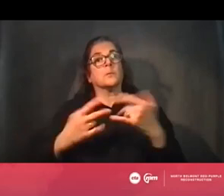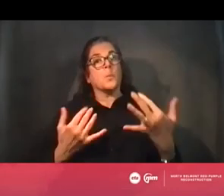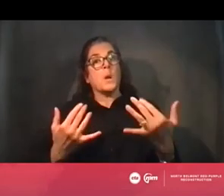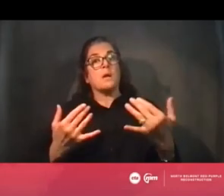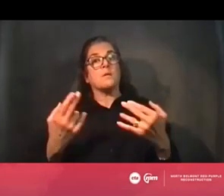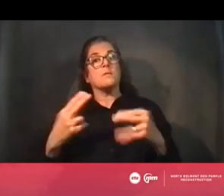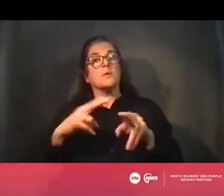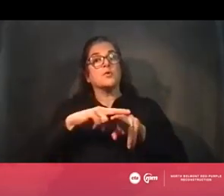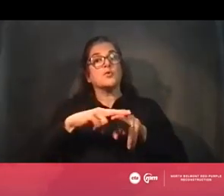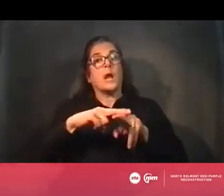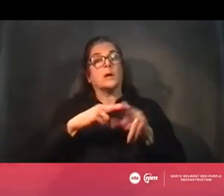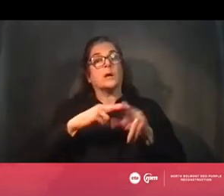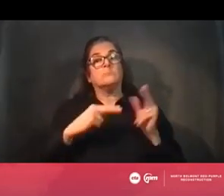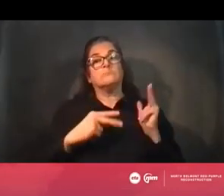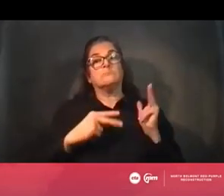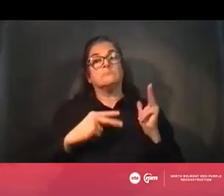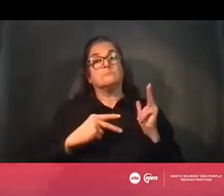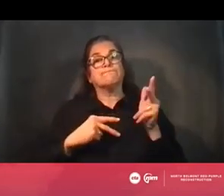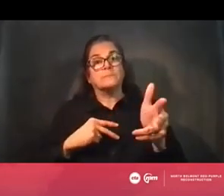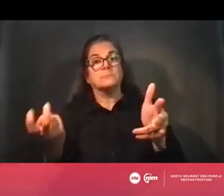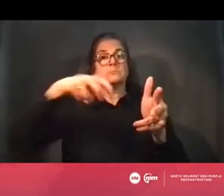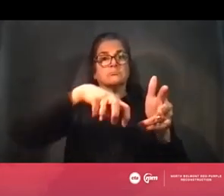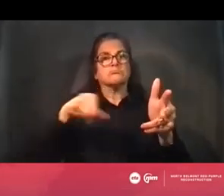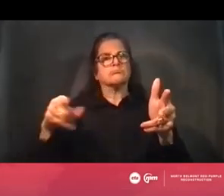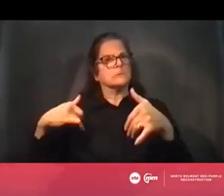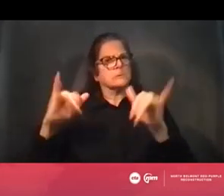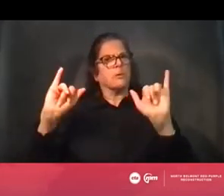Thank you. Chris, since you mentioned the